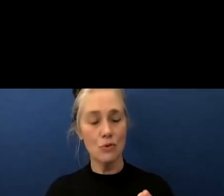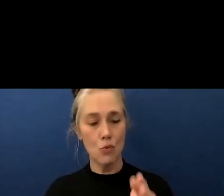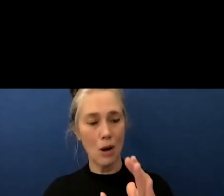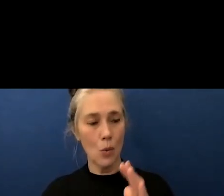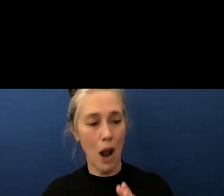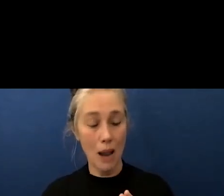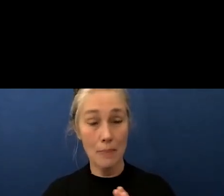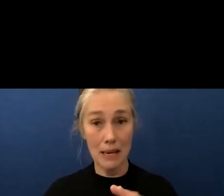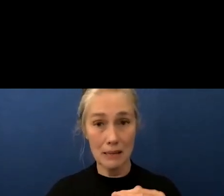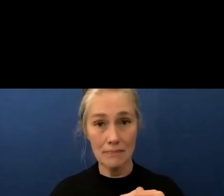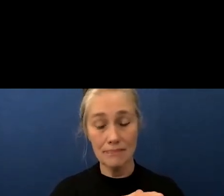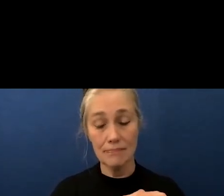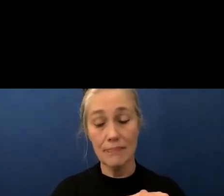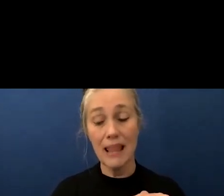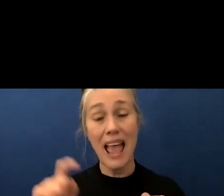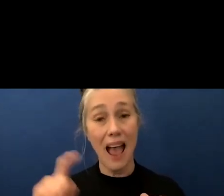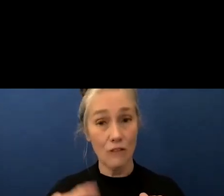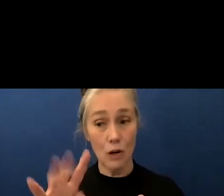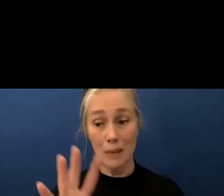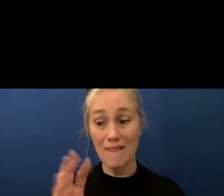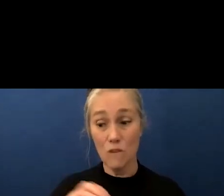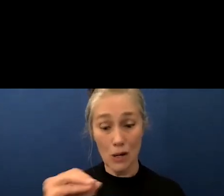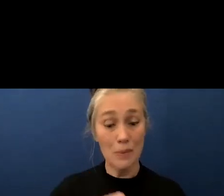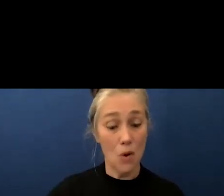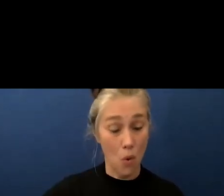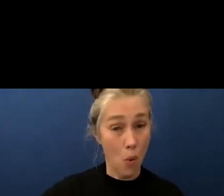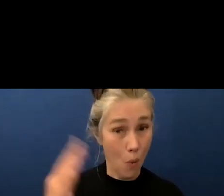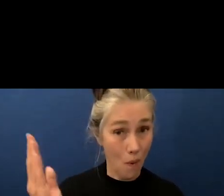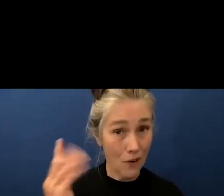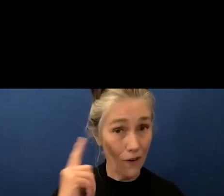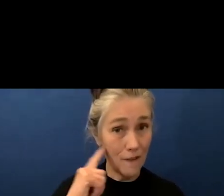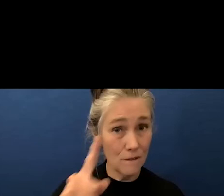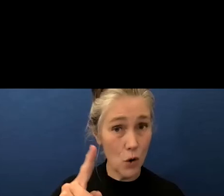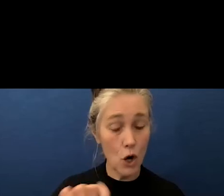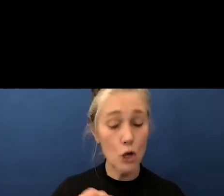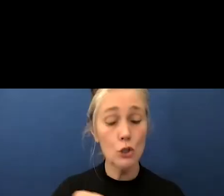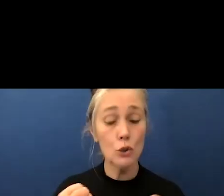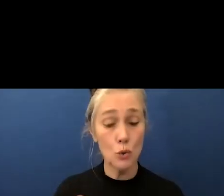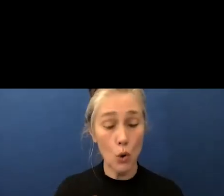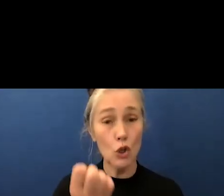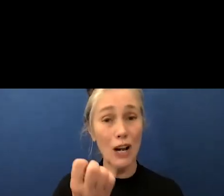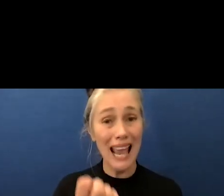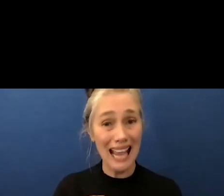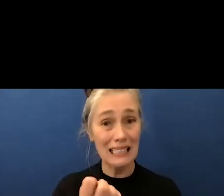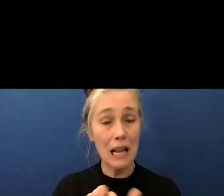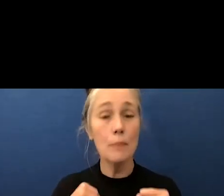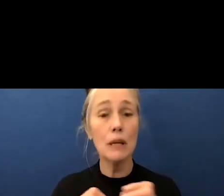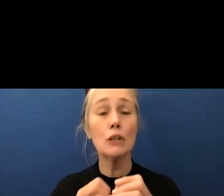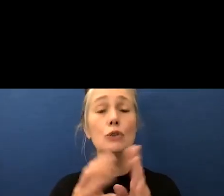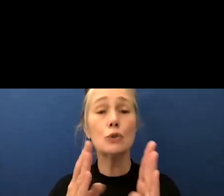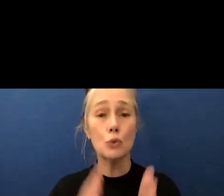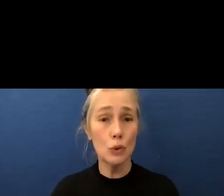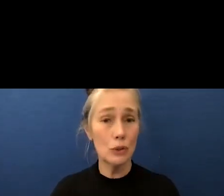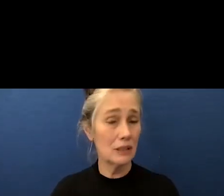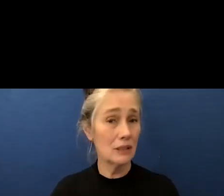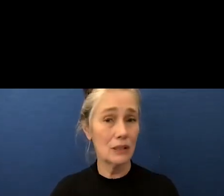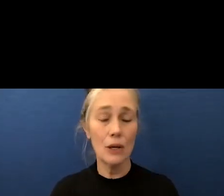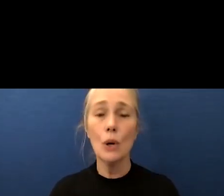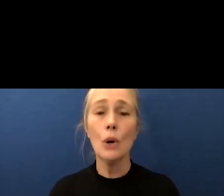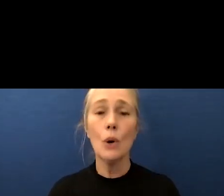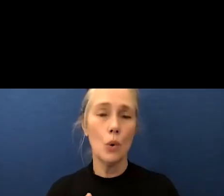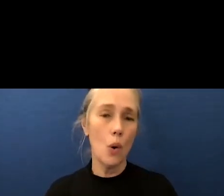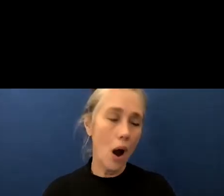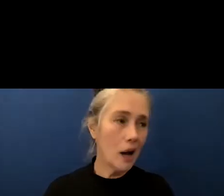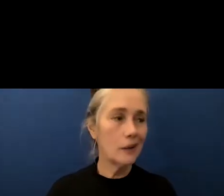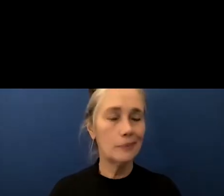40 percent or over in terms of socio-economically disadvantaged students at the school uh in